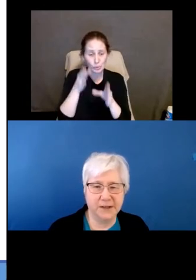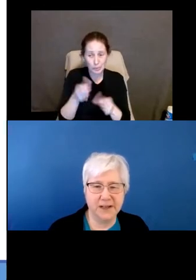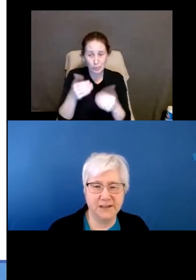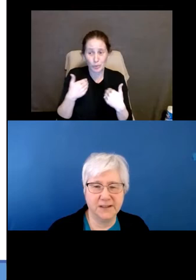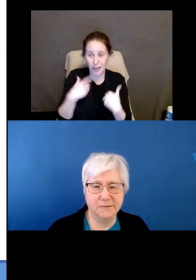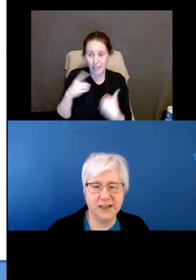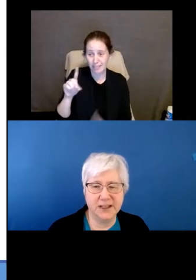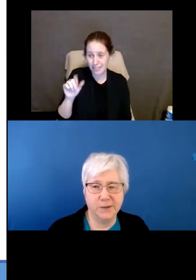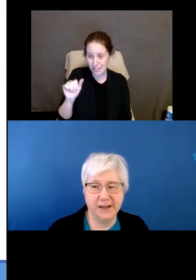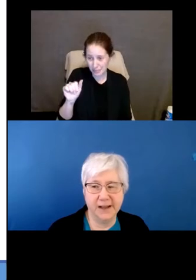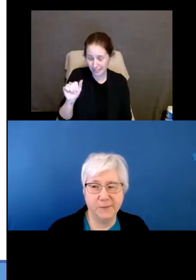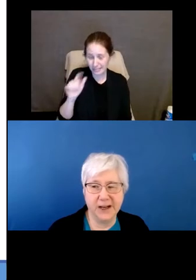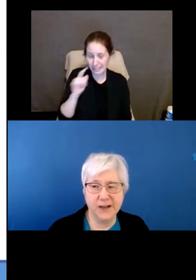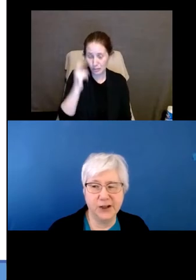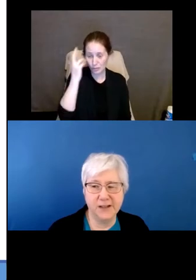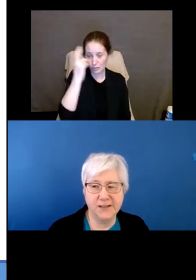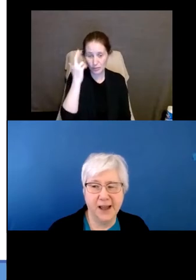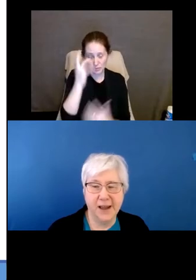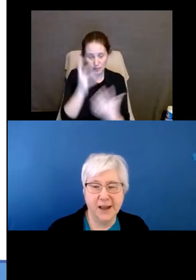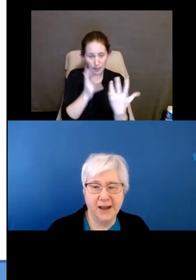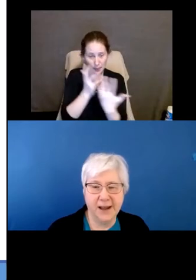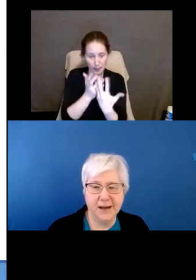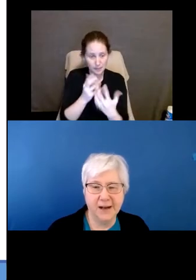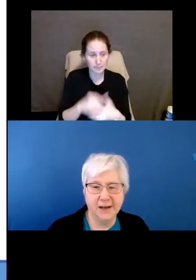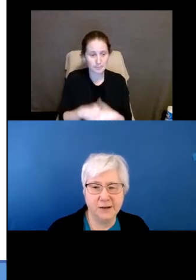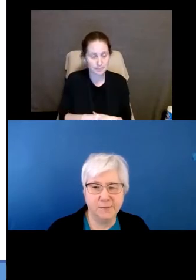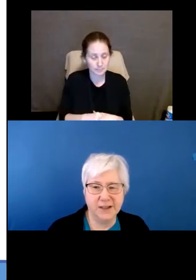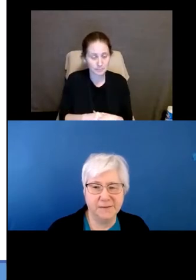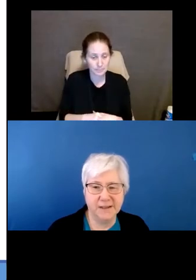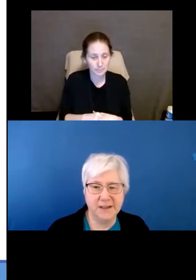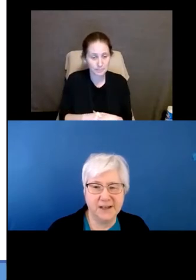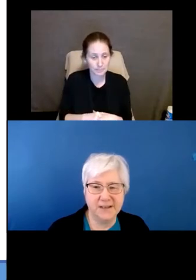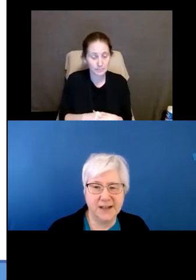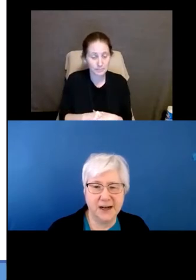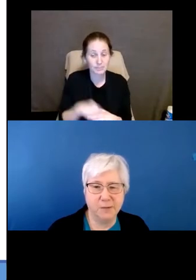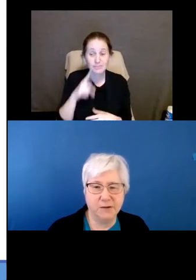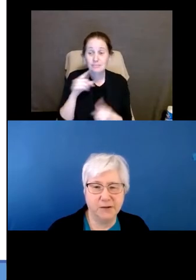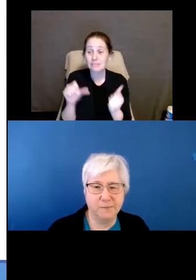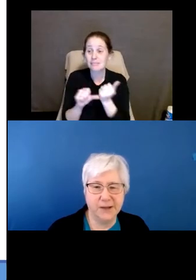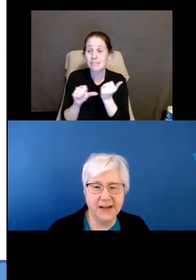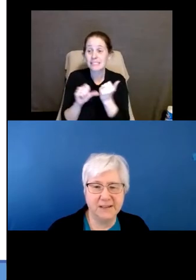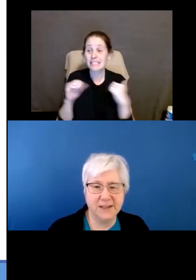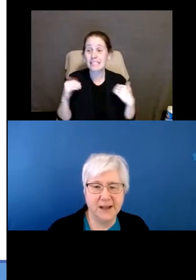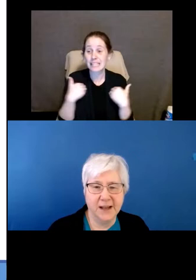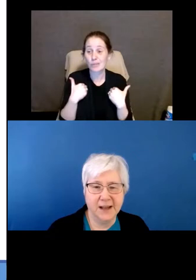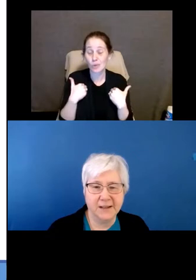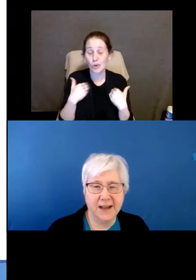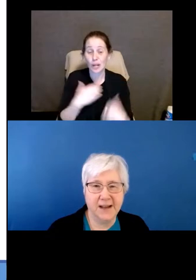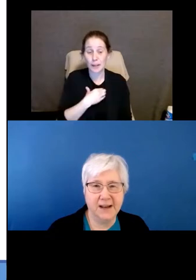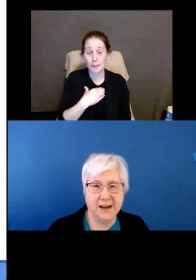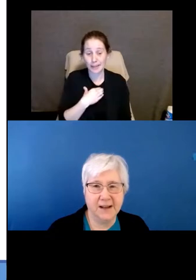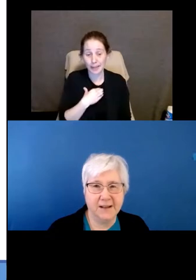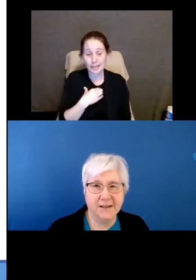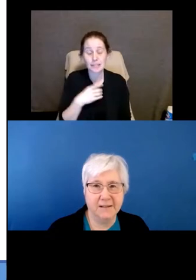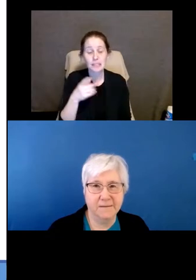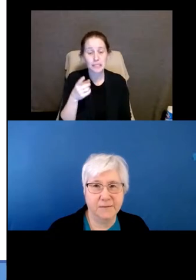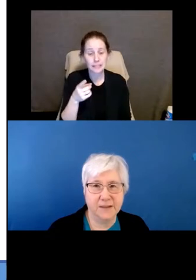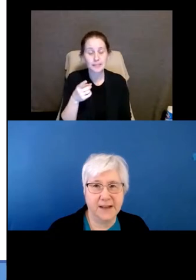disabilities and reasonable accommodations. And in terms of assistance animal complaints, they